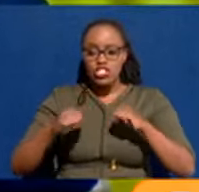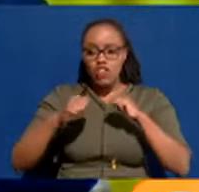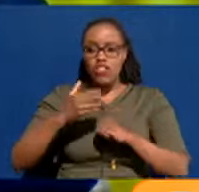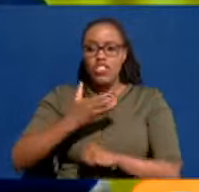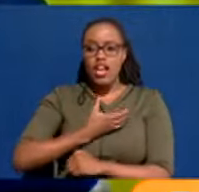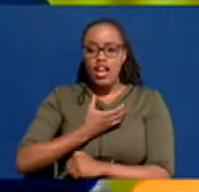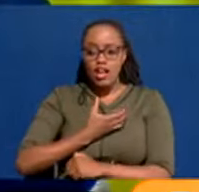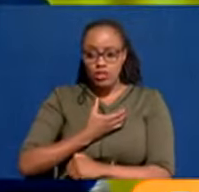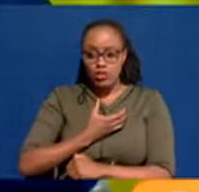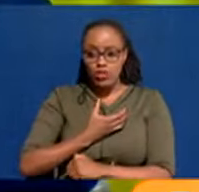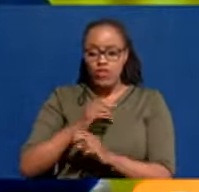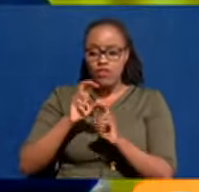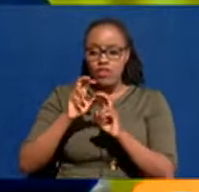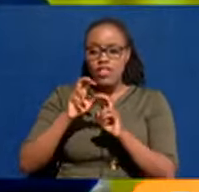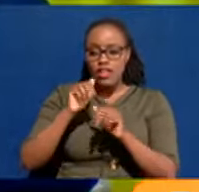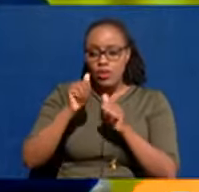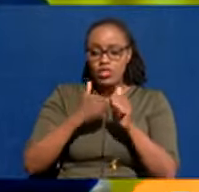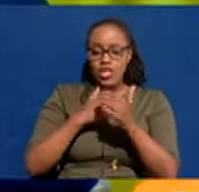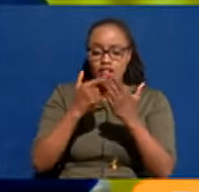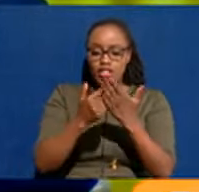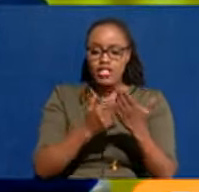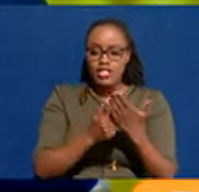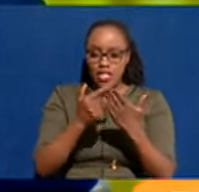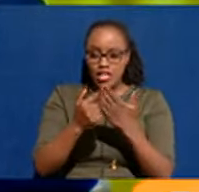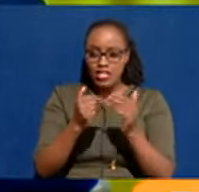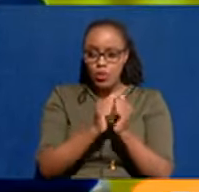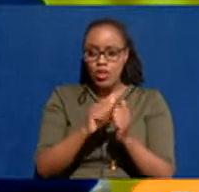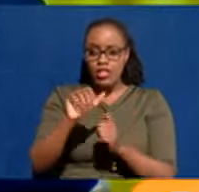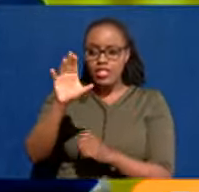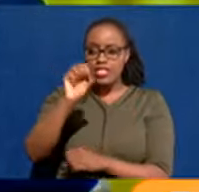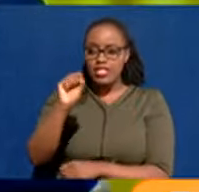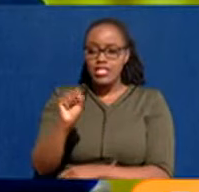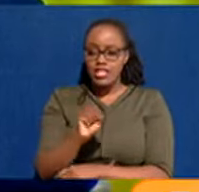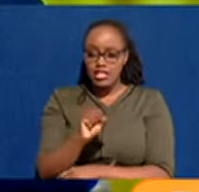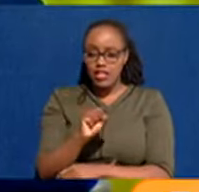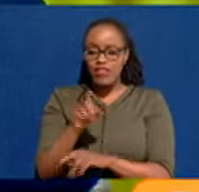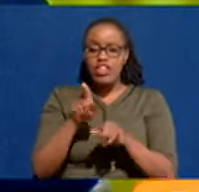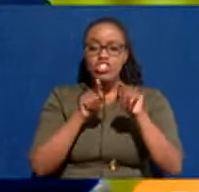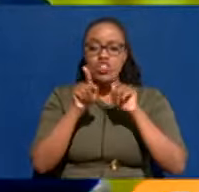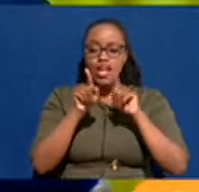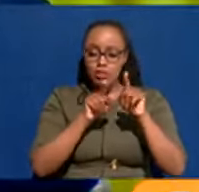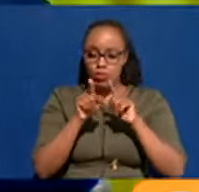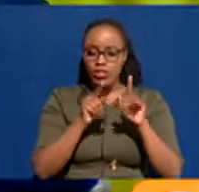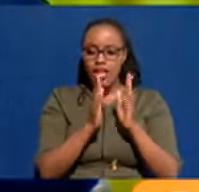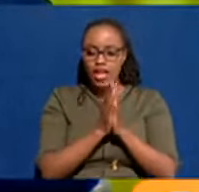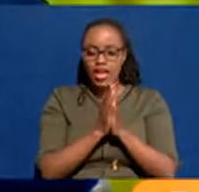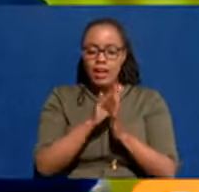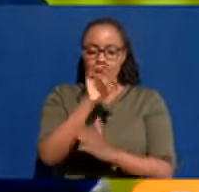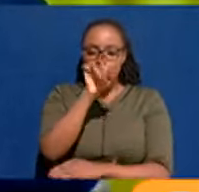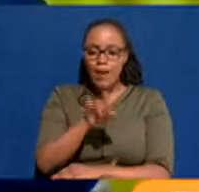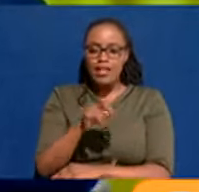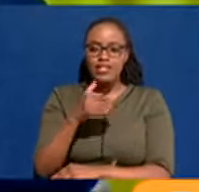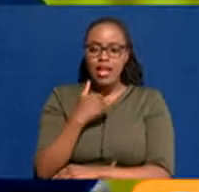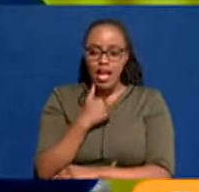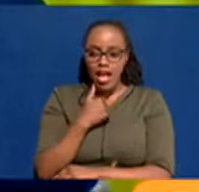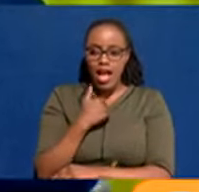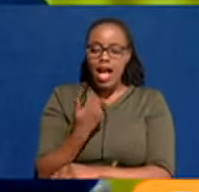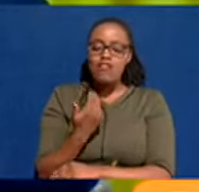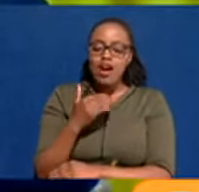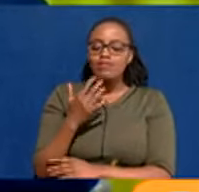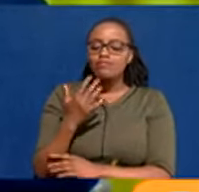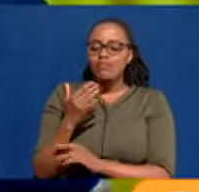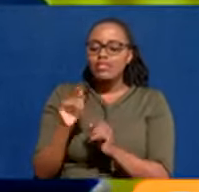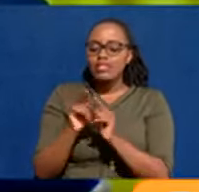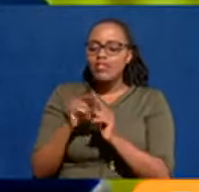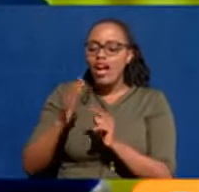of NAMATA. We've had these discussions with the CS of, you know, transport, that we must have a metro in this city.